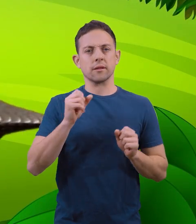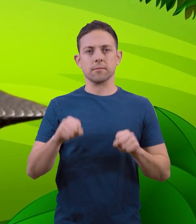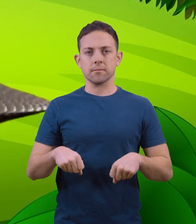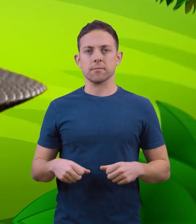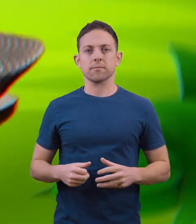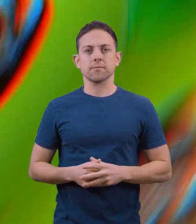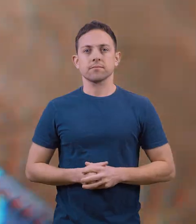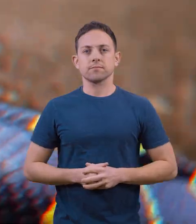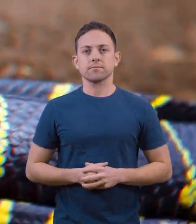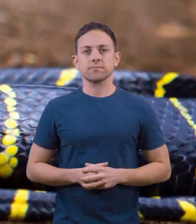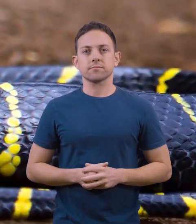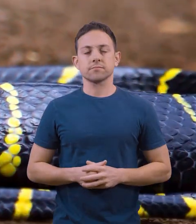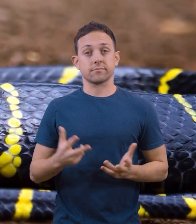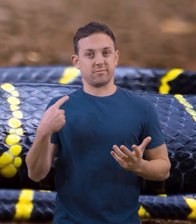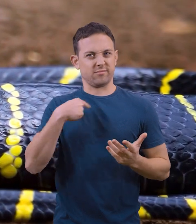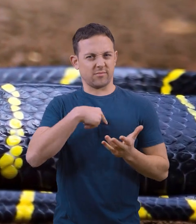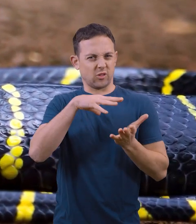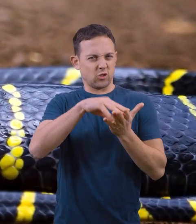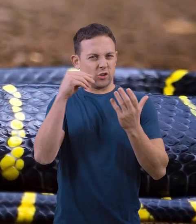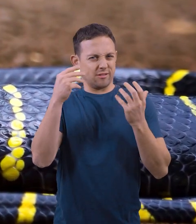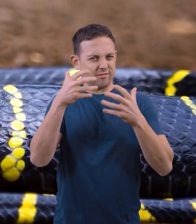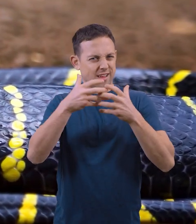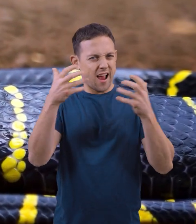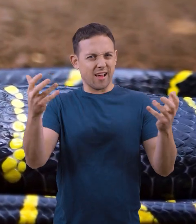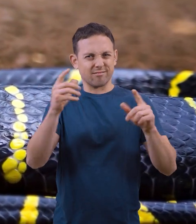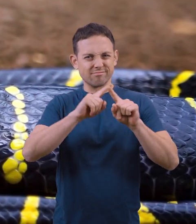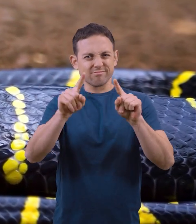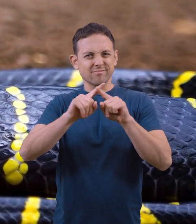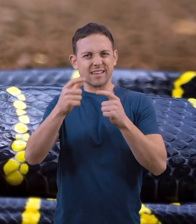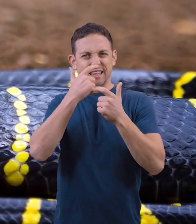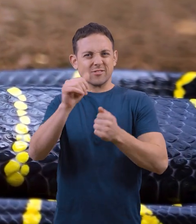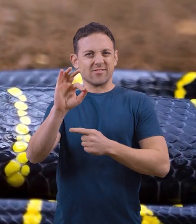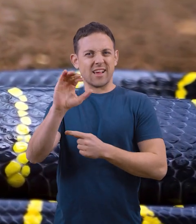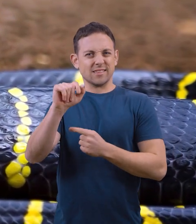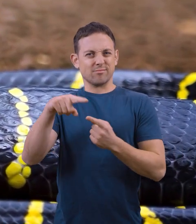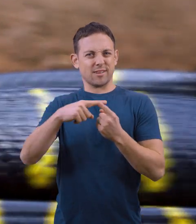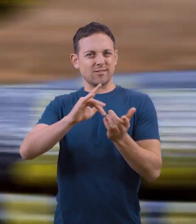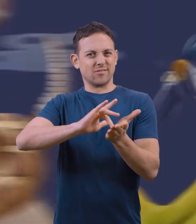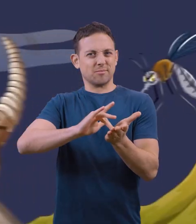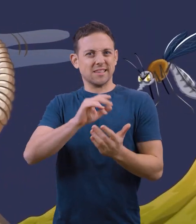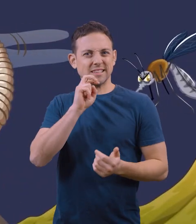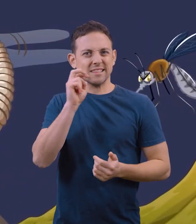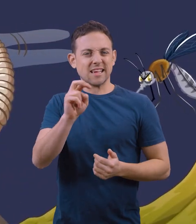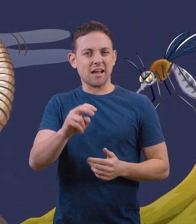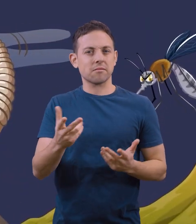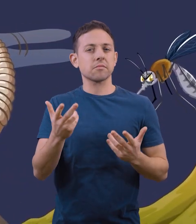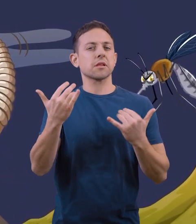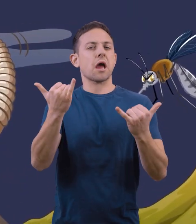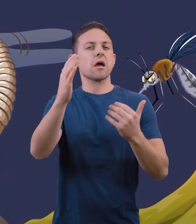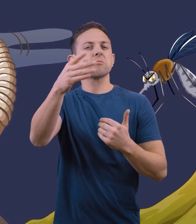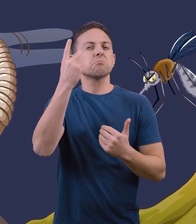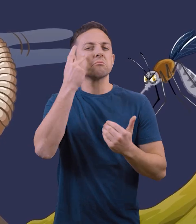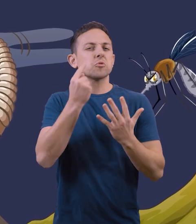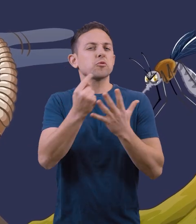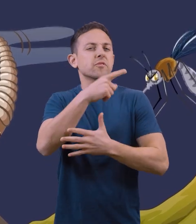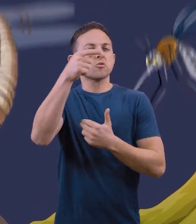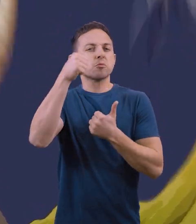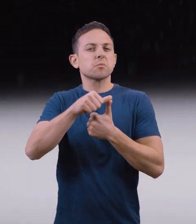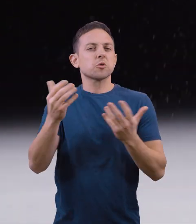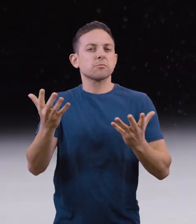threatened. We have learned lots of interesting facts about venomous snakes. Let's see what you remember.